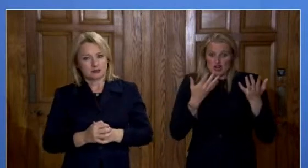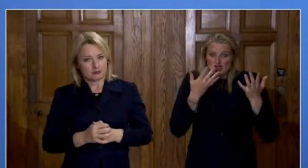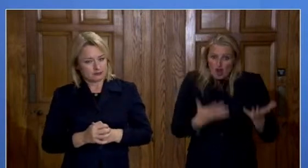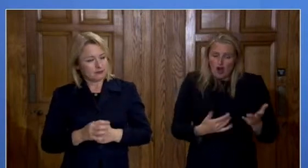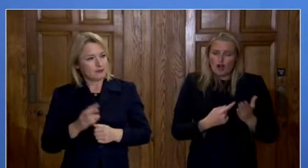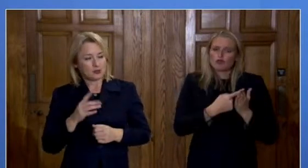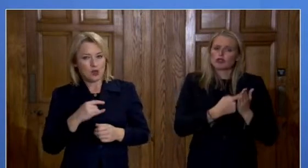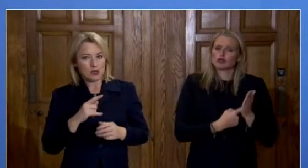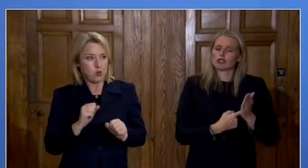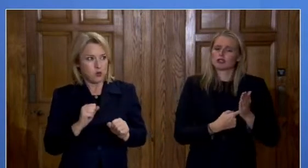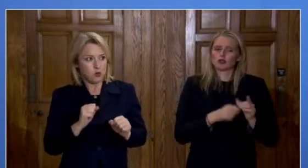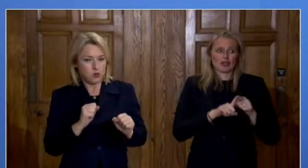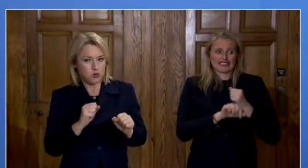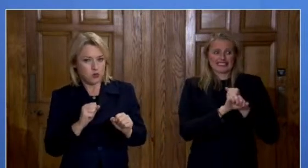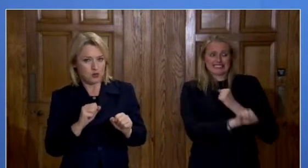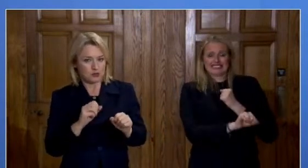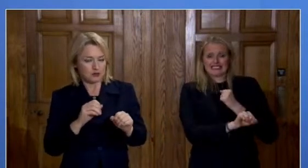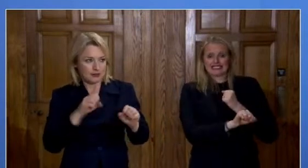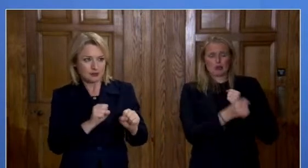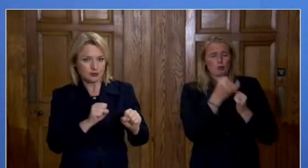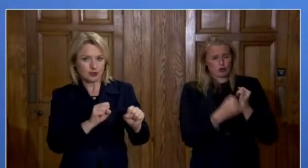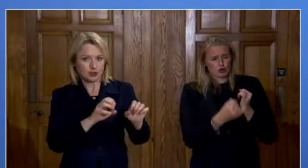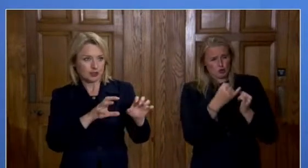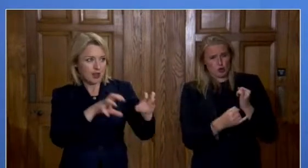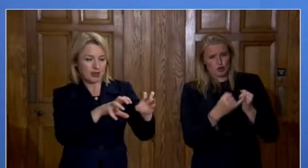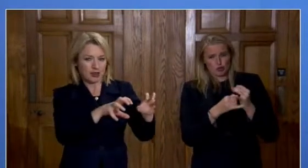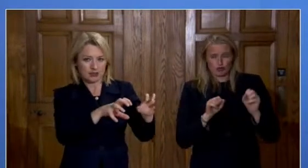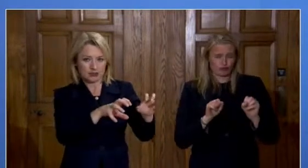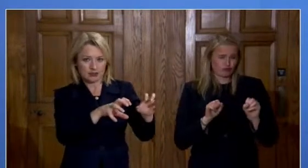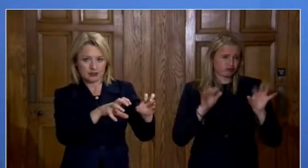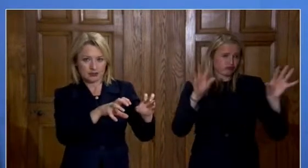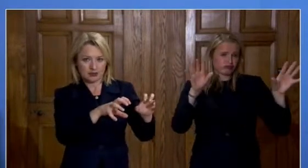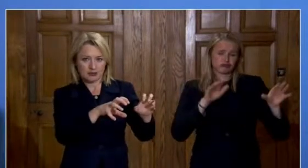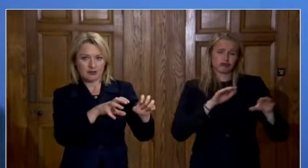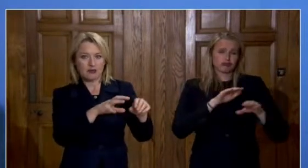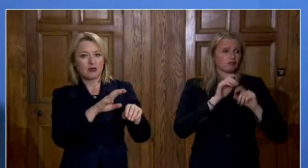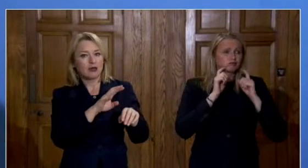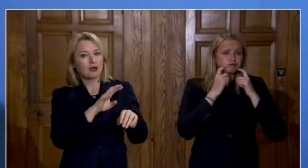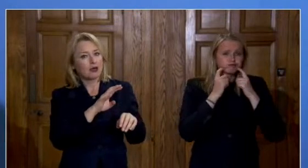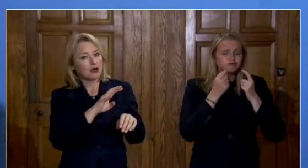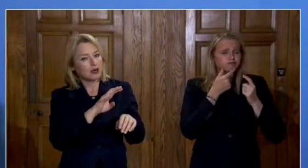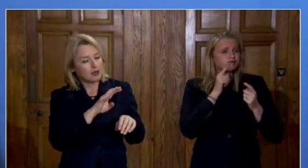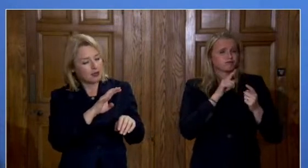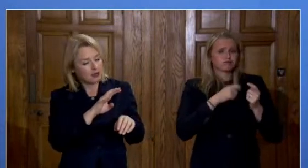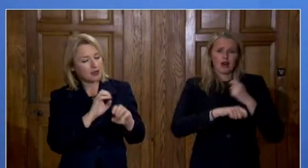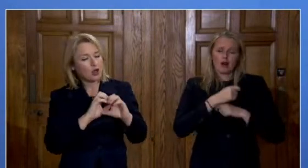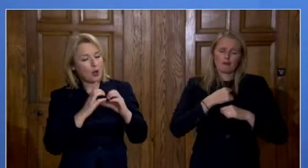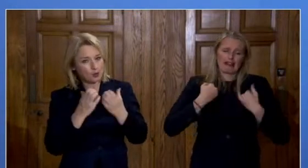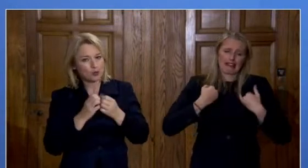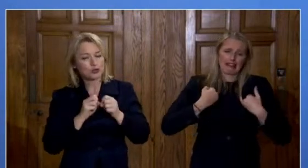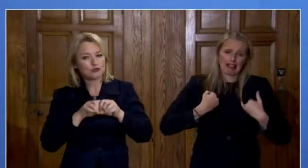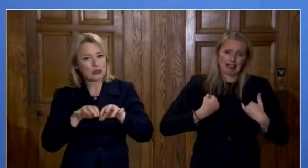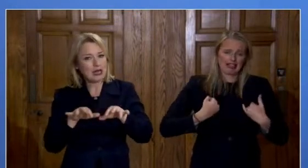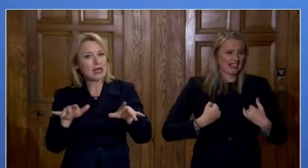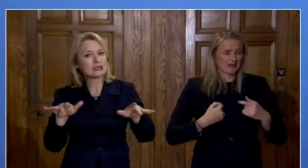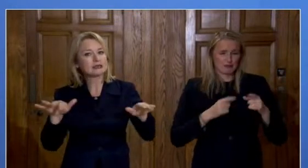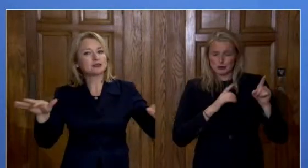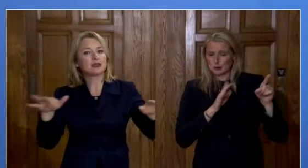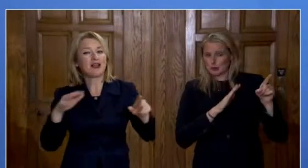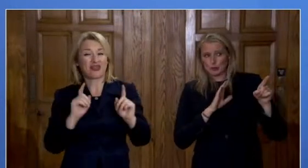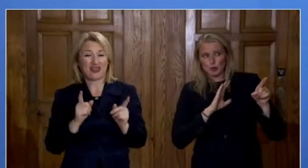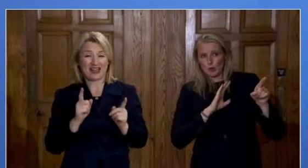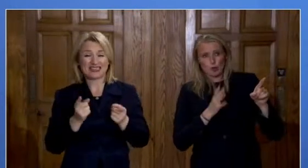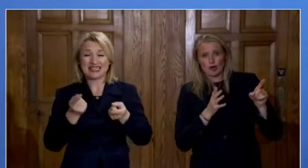that's why we reduce um the ability of of of community transmission because that's where the the danger